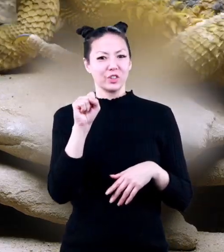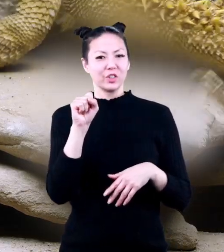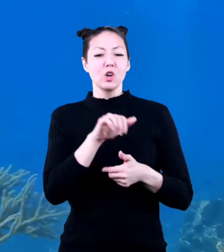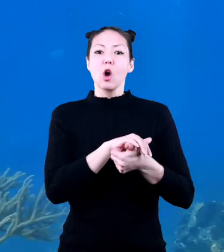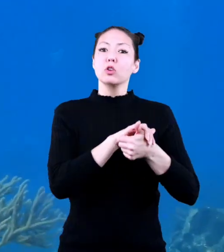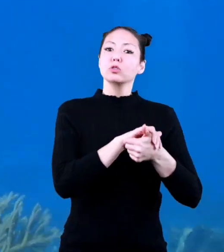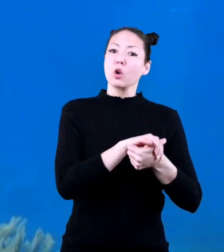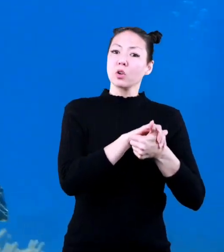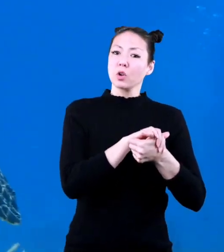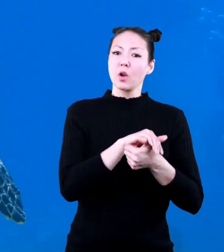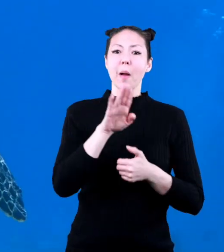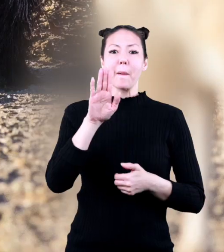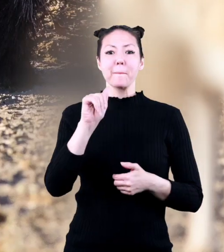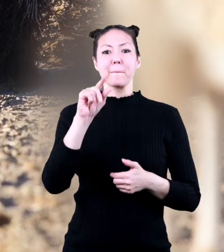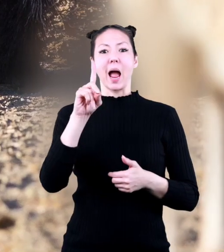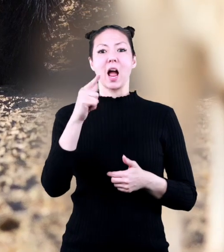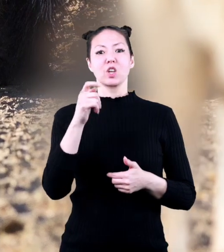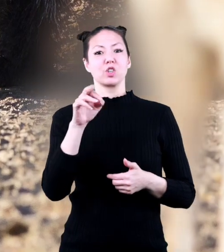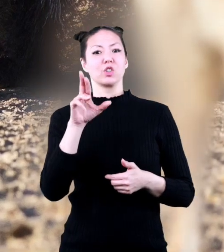Well,